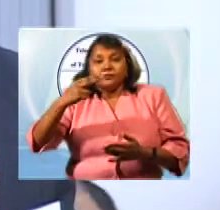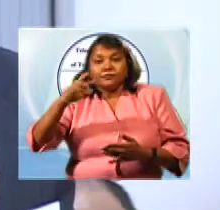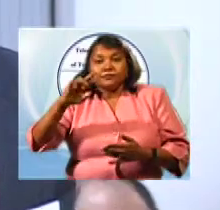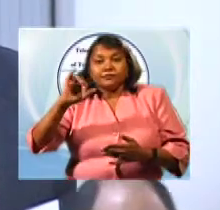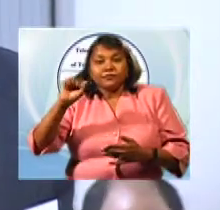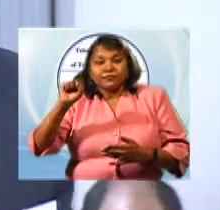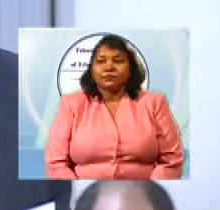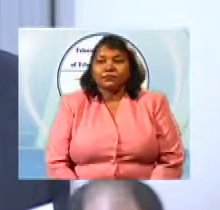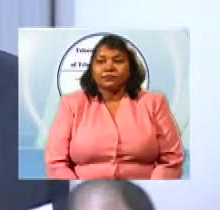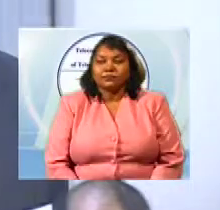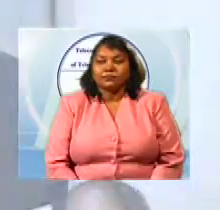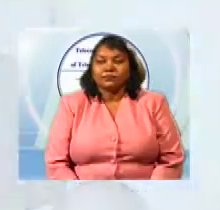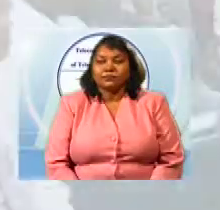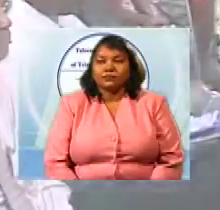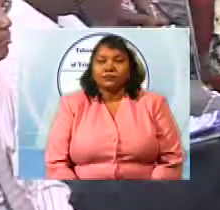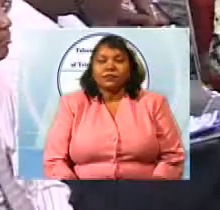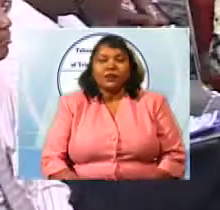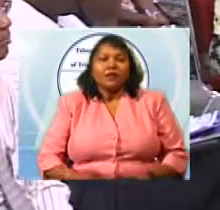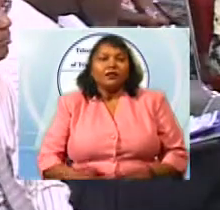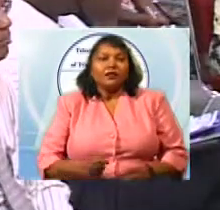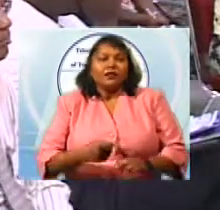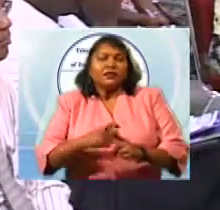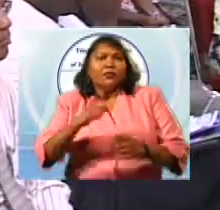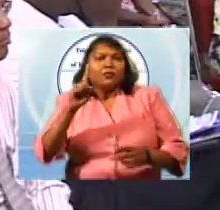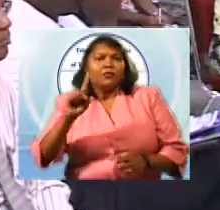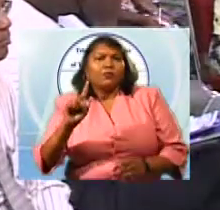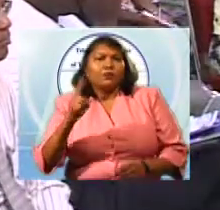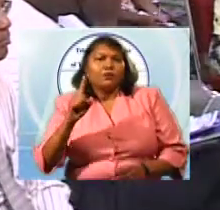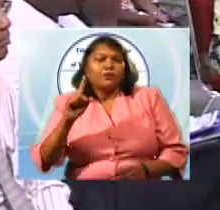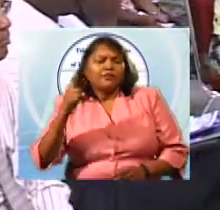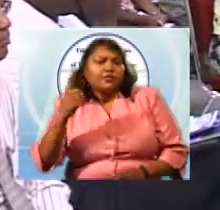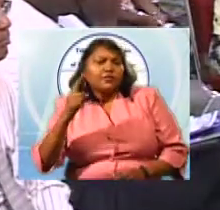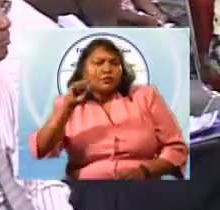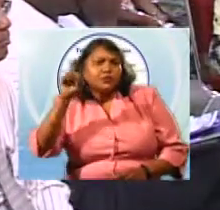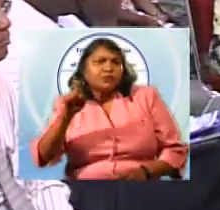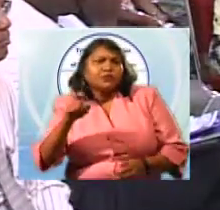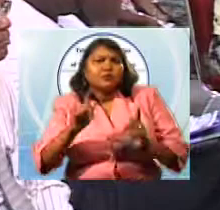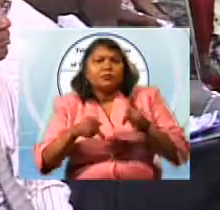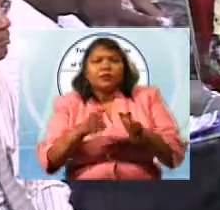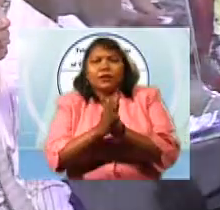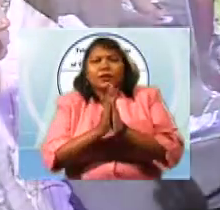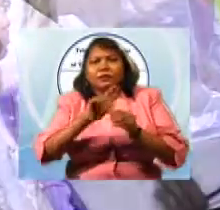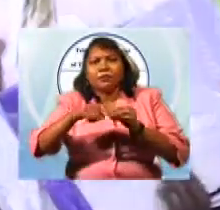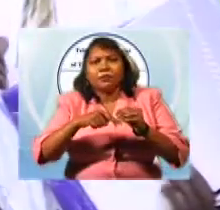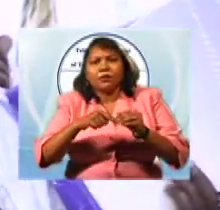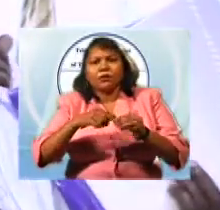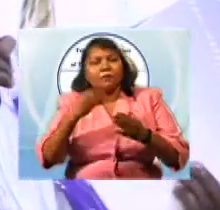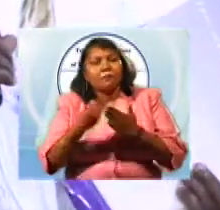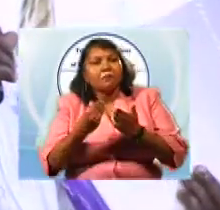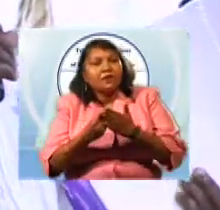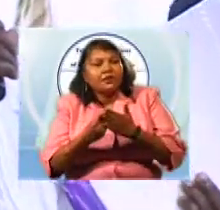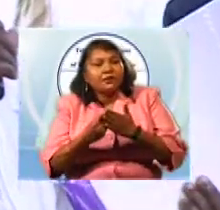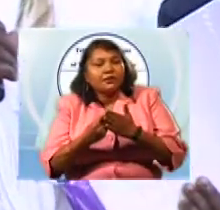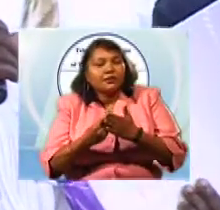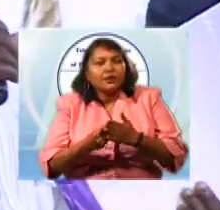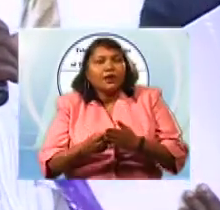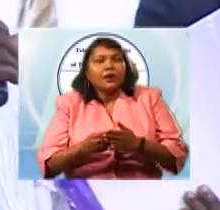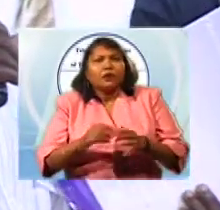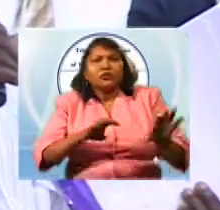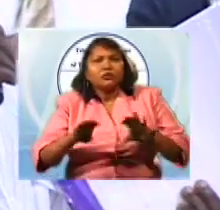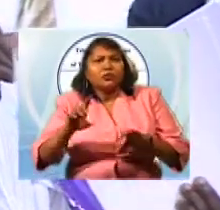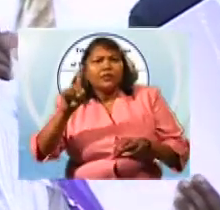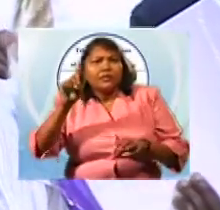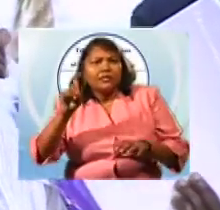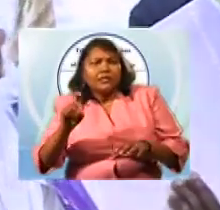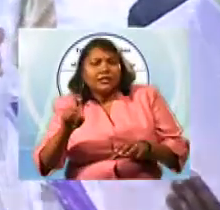television station. Of the early questions raised, the issue of financing took precedence. Is reliance on